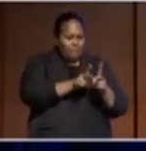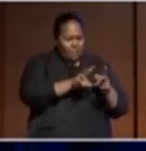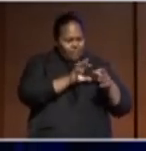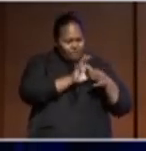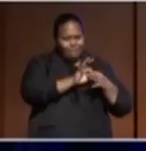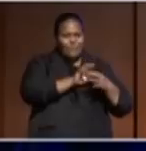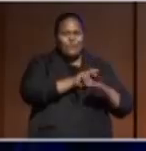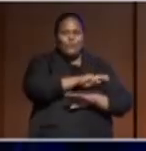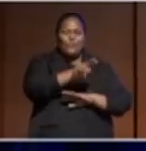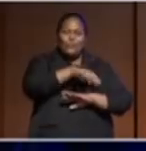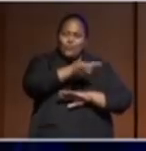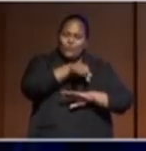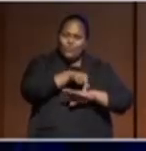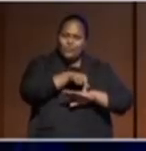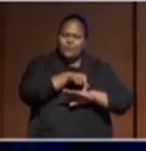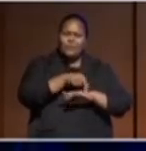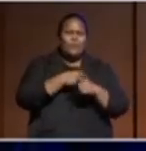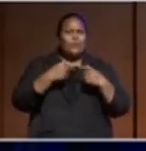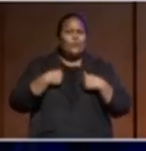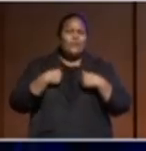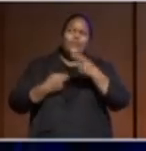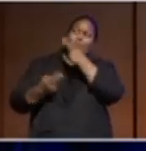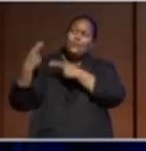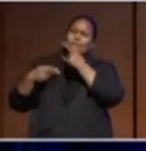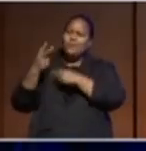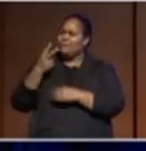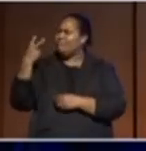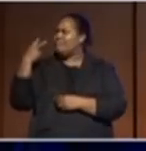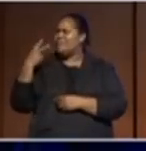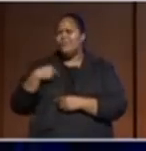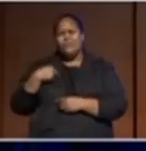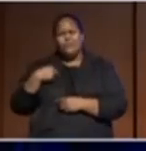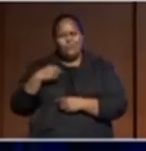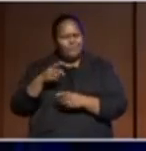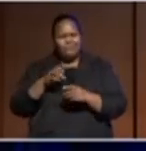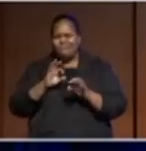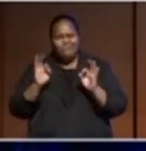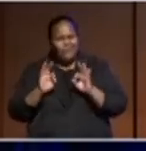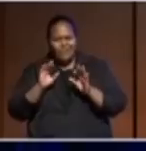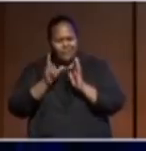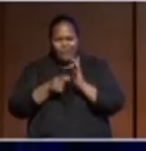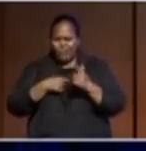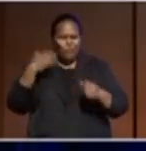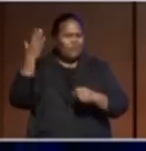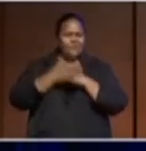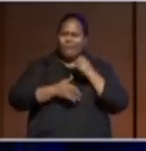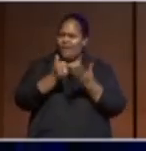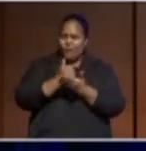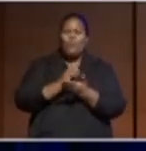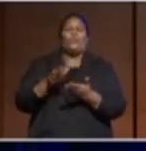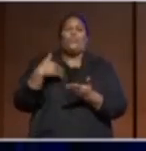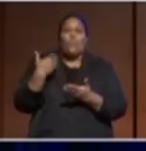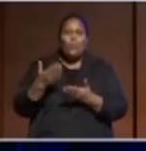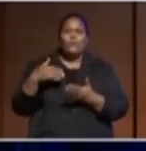Very easy, I think, when you reflect back on our history, to find times when we have not acted necessarily in that way, when it's been too heavily weighted